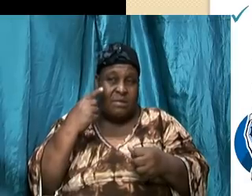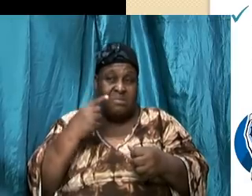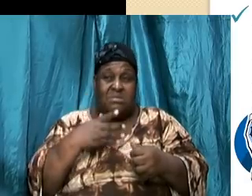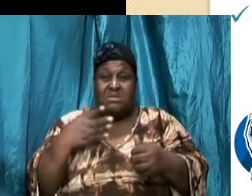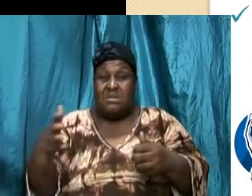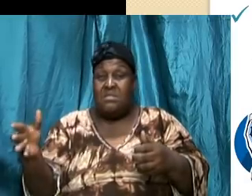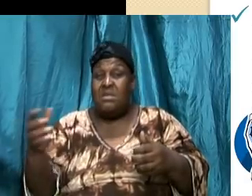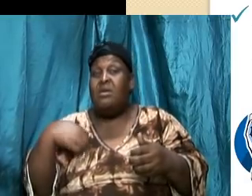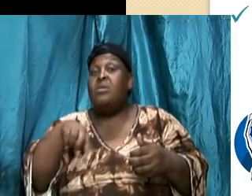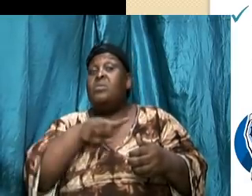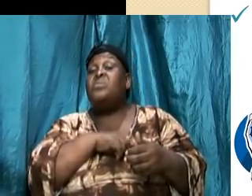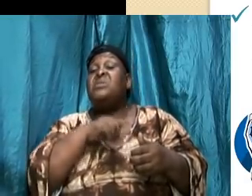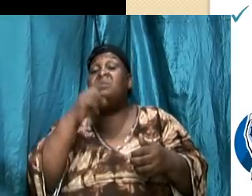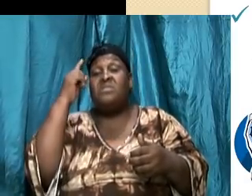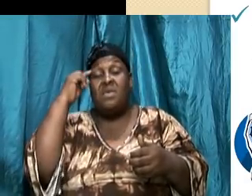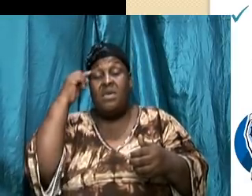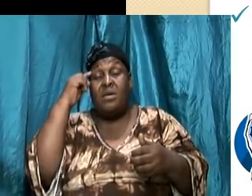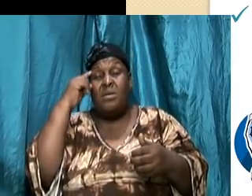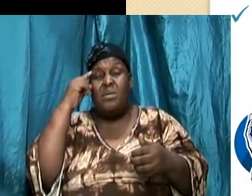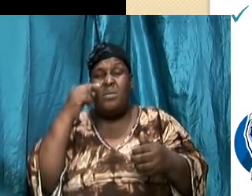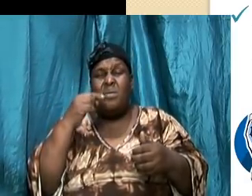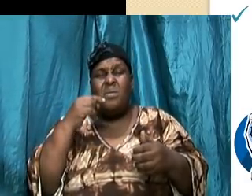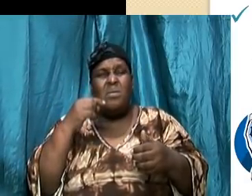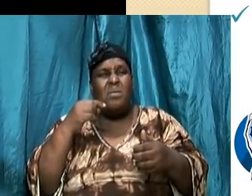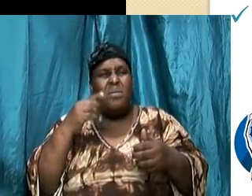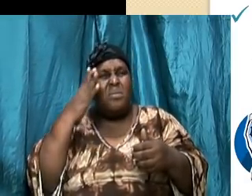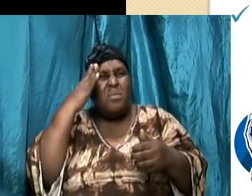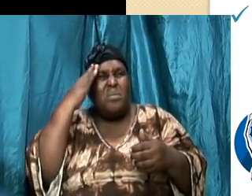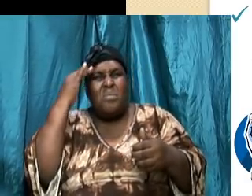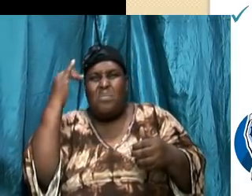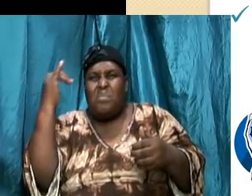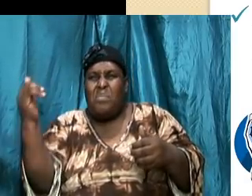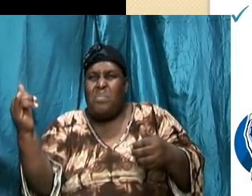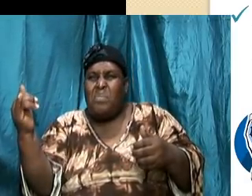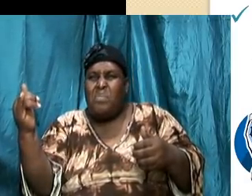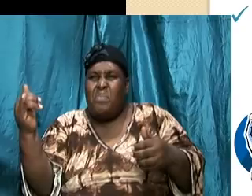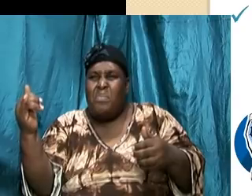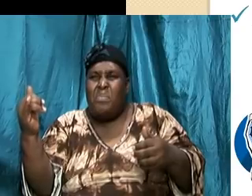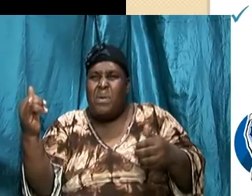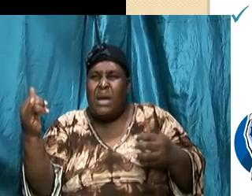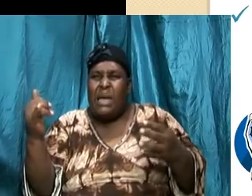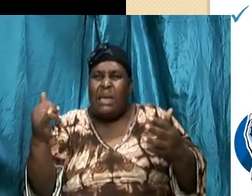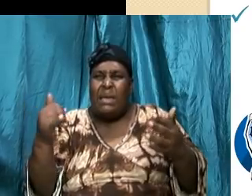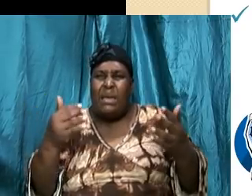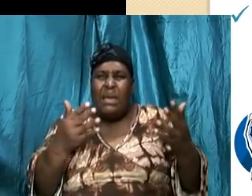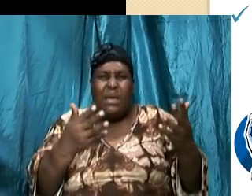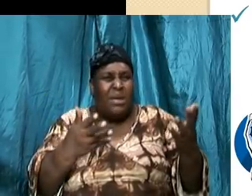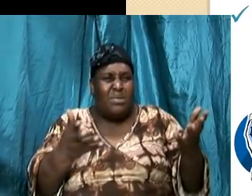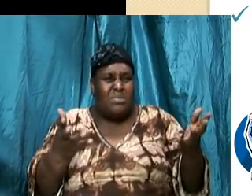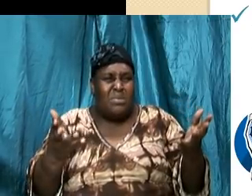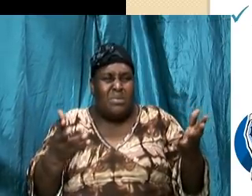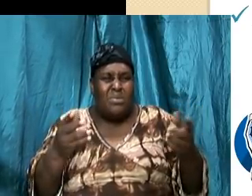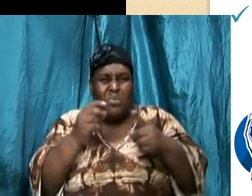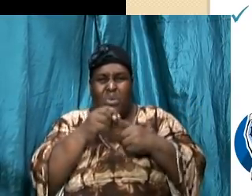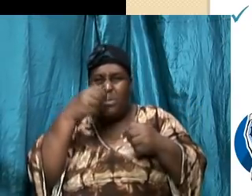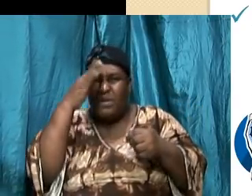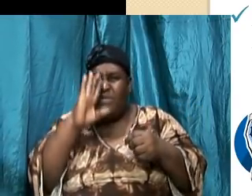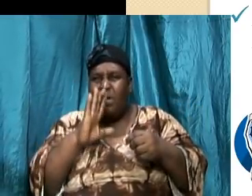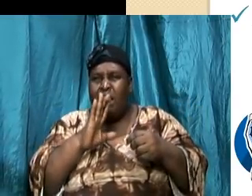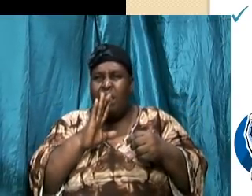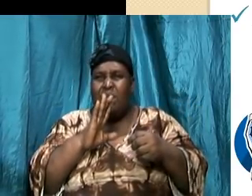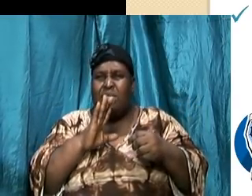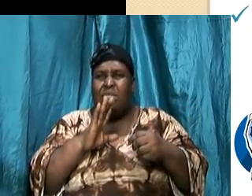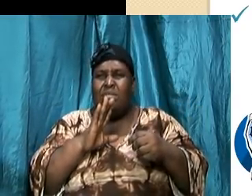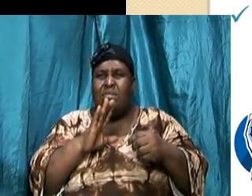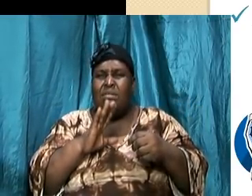that we think why should I prioritize the word of God that that is a battle taking place in your mind but I want to get up and do this first that